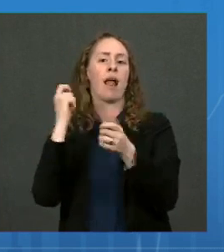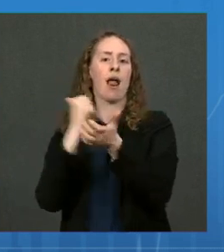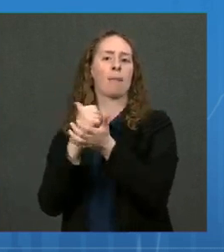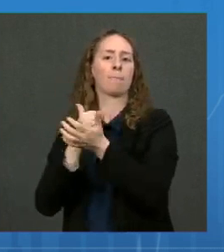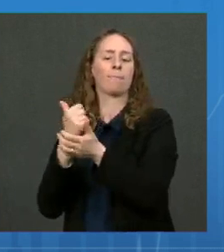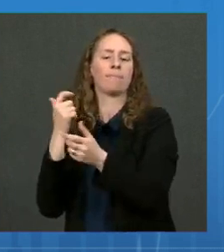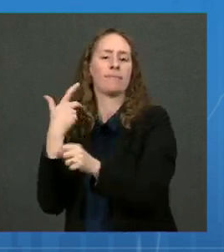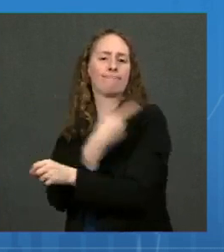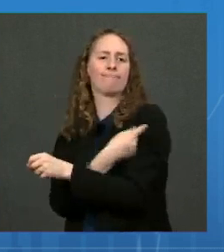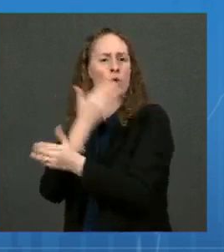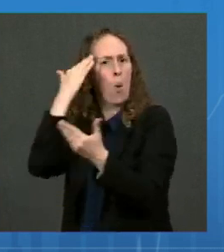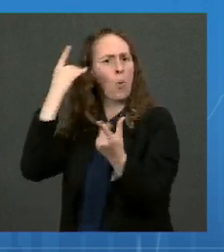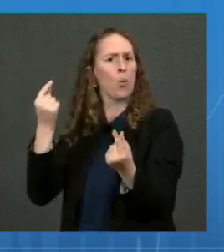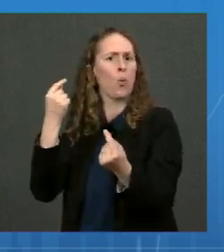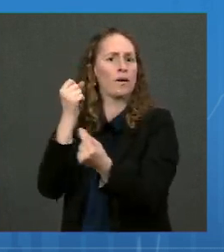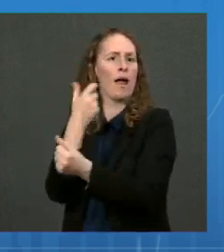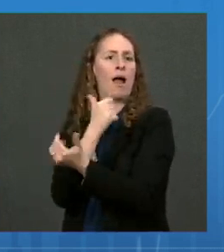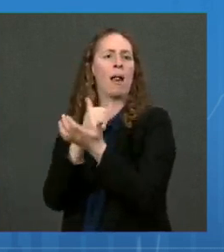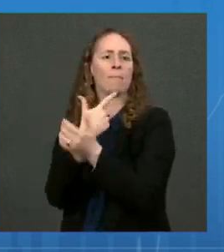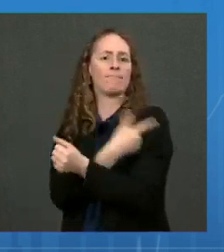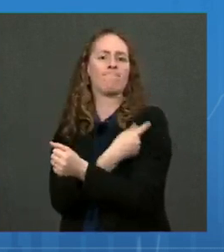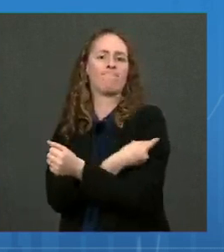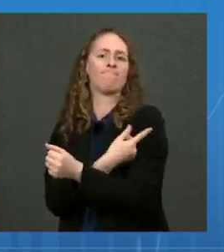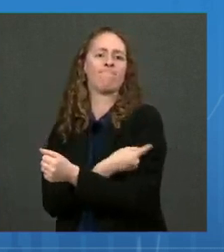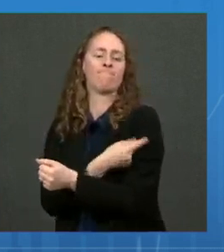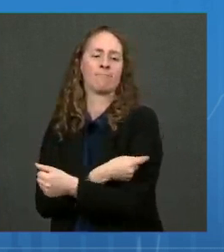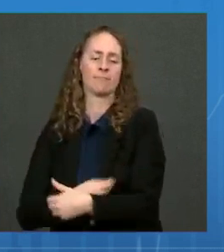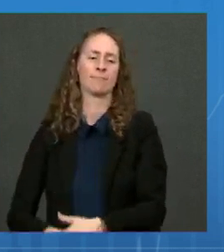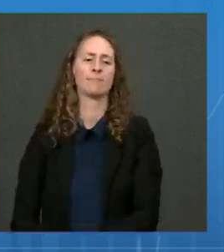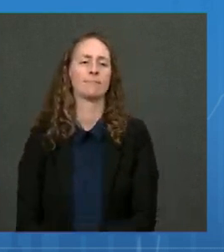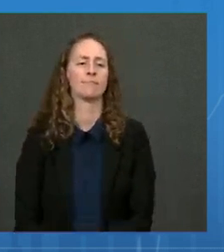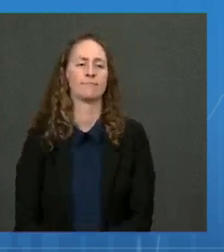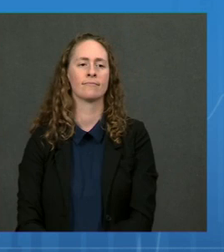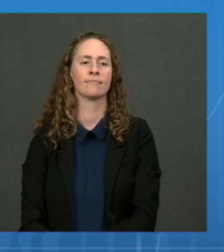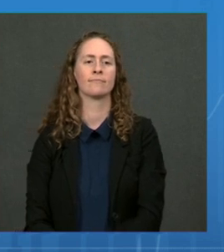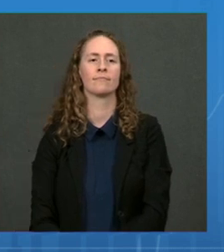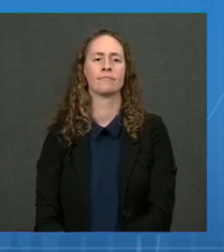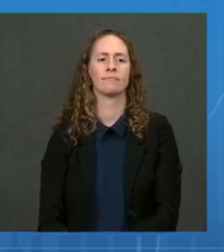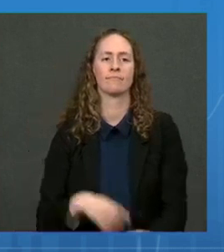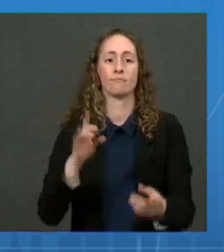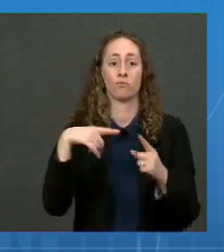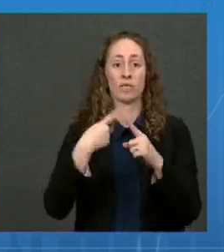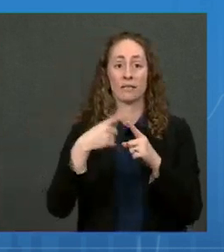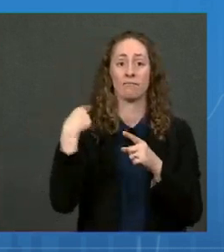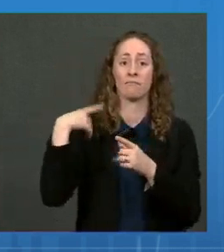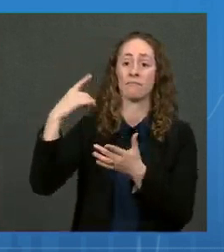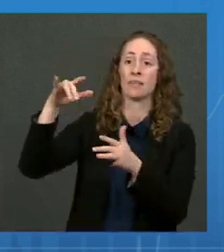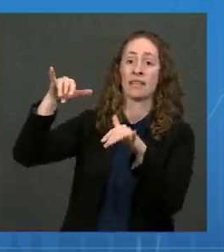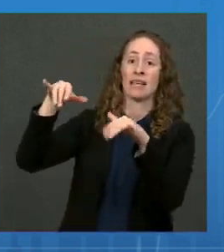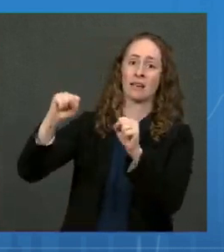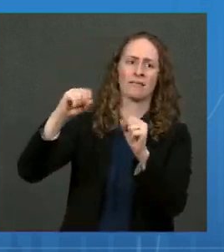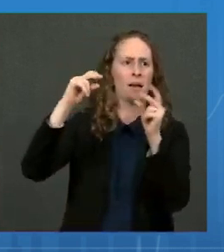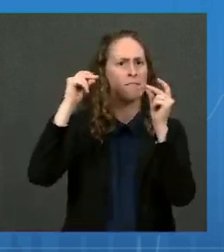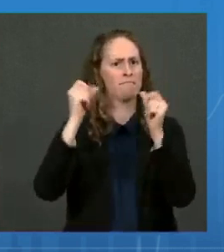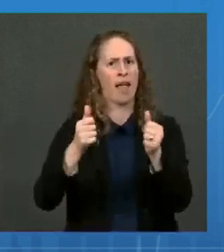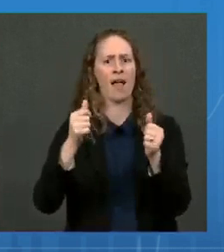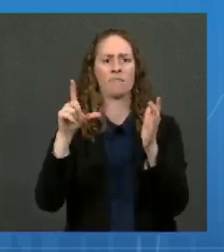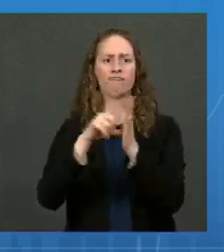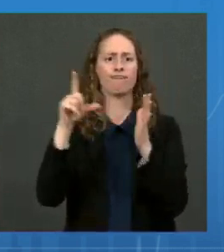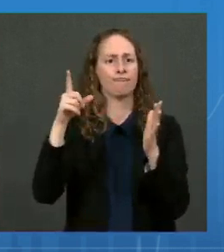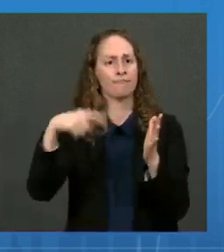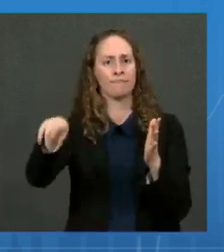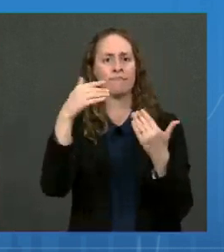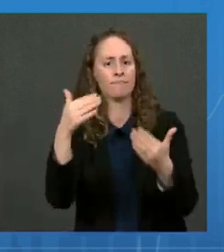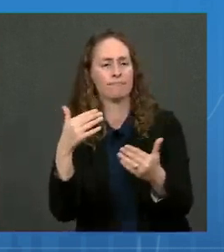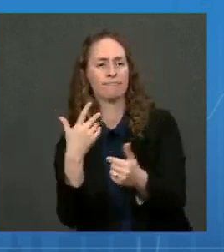they can begin providing vaccinations right away. We've asked states to plan outreach and education